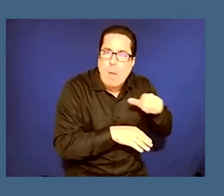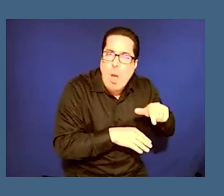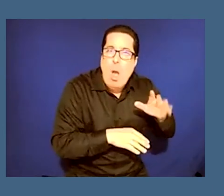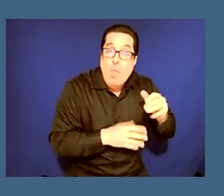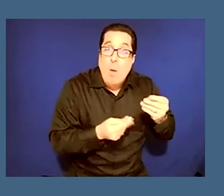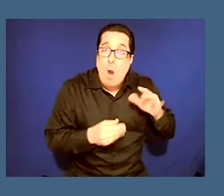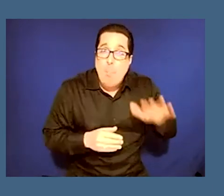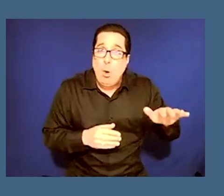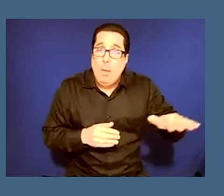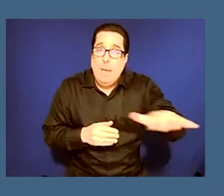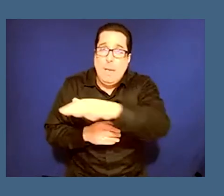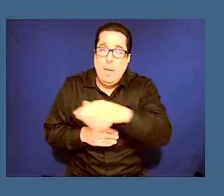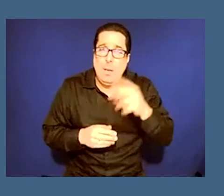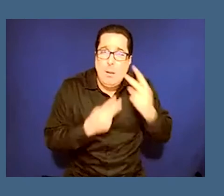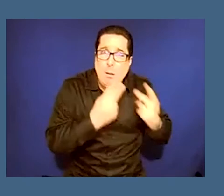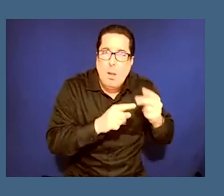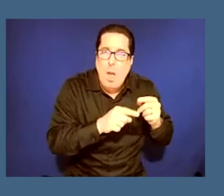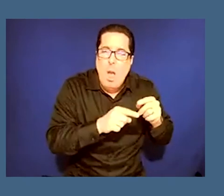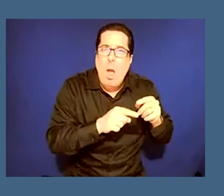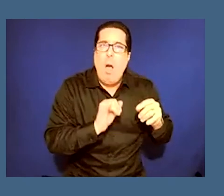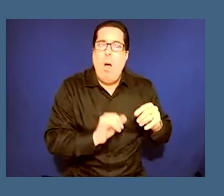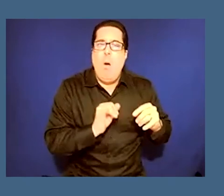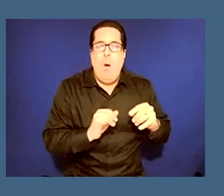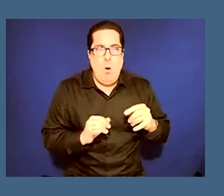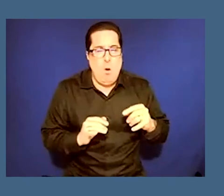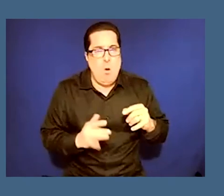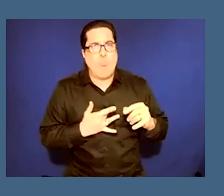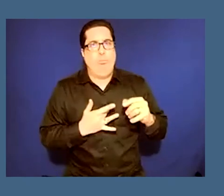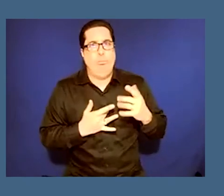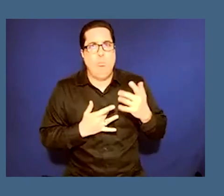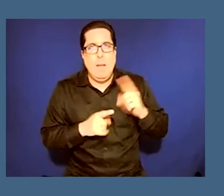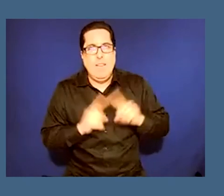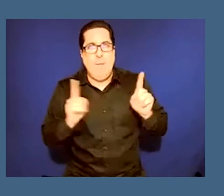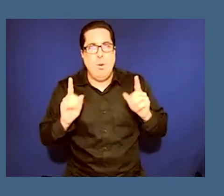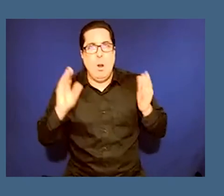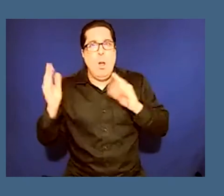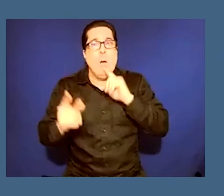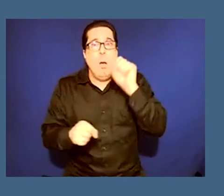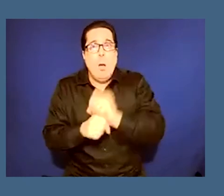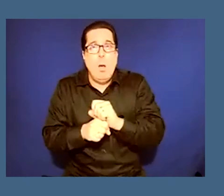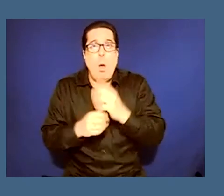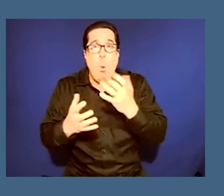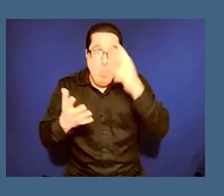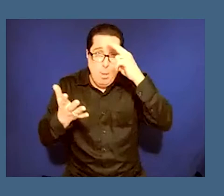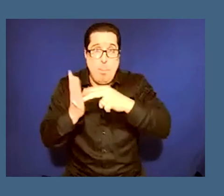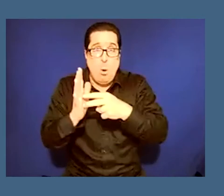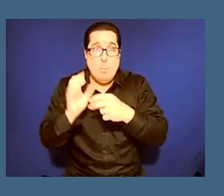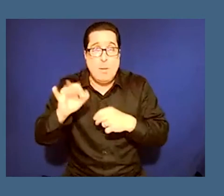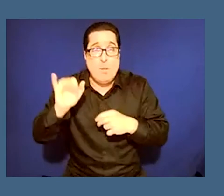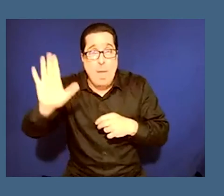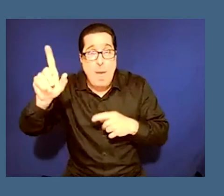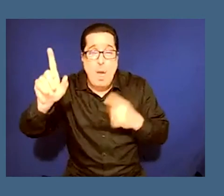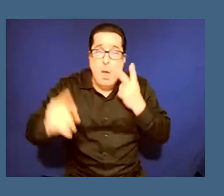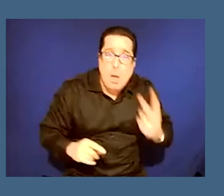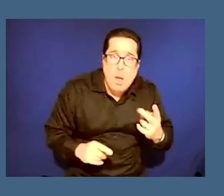completely different than completely i guess in contravention to the actual purpose of this art so i think